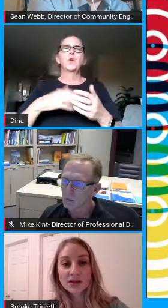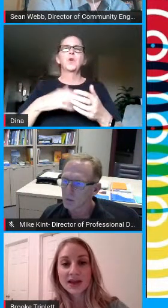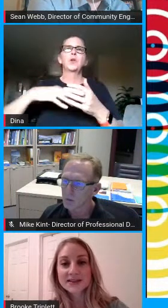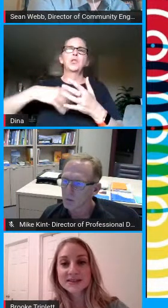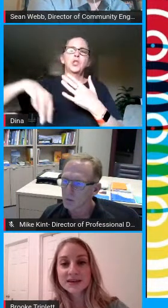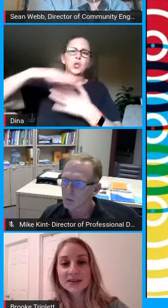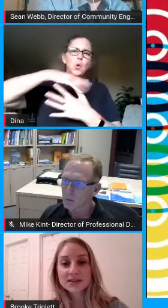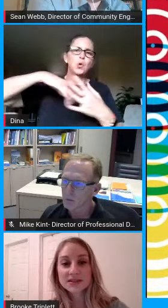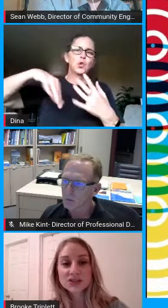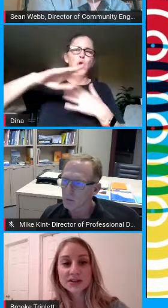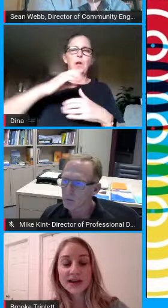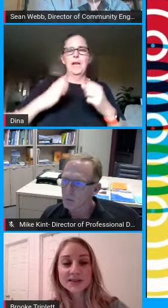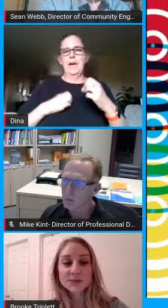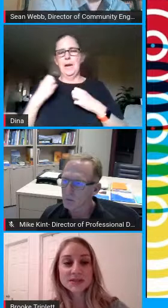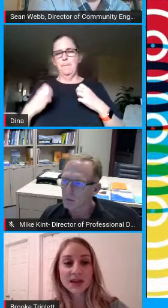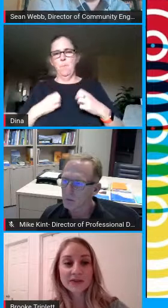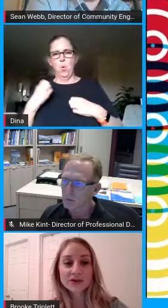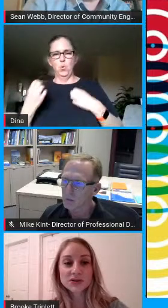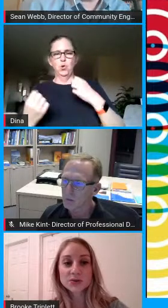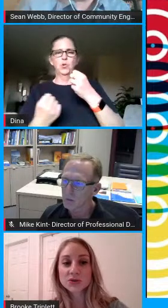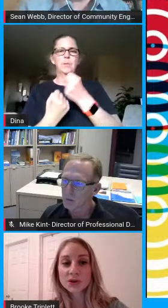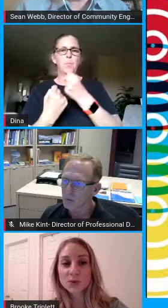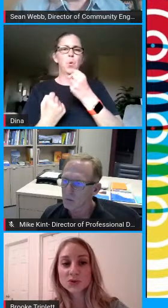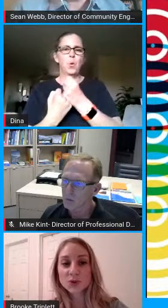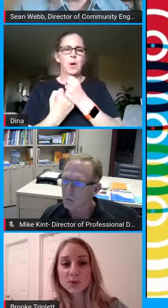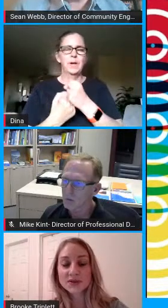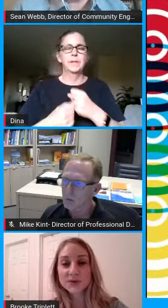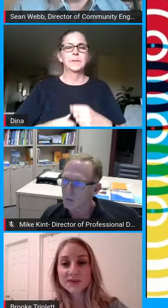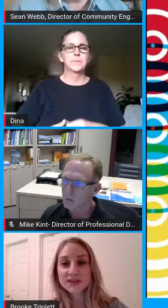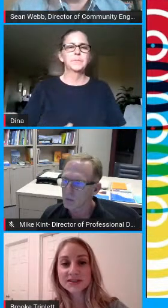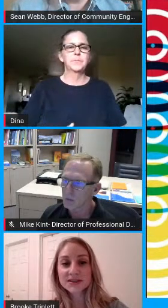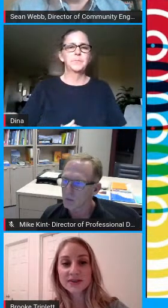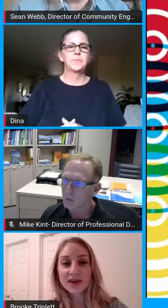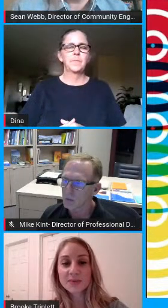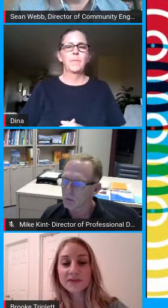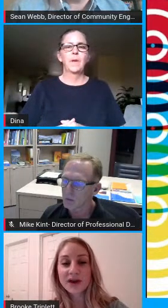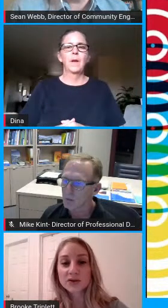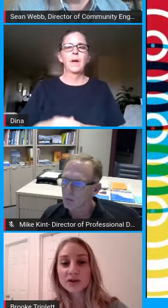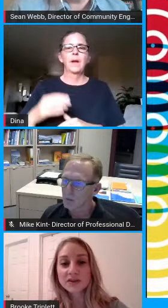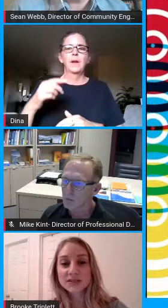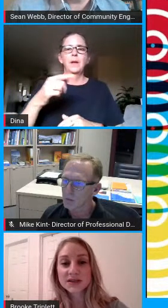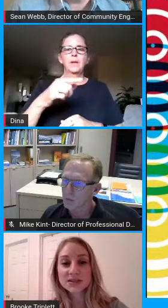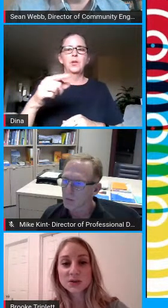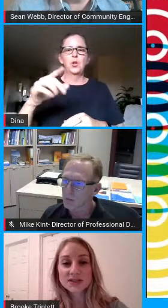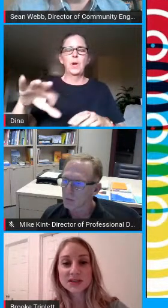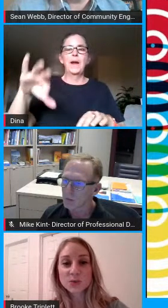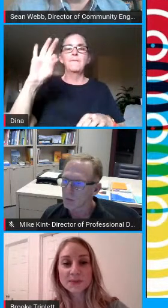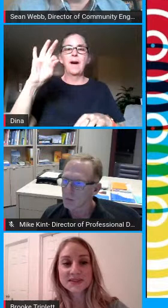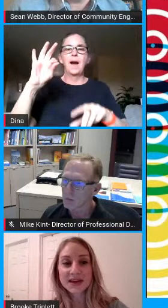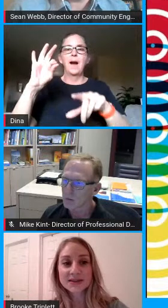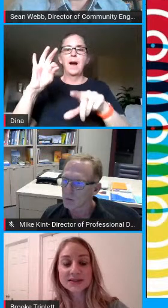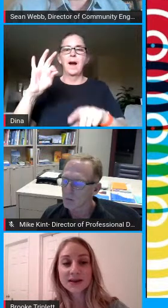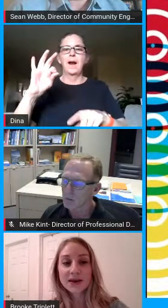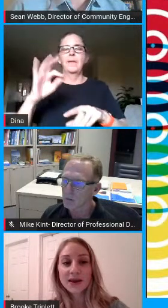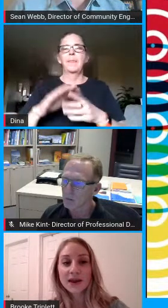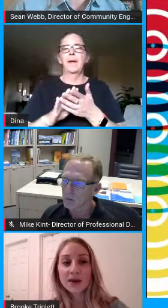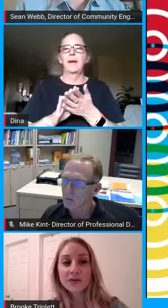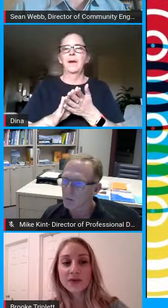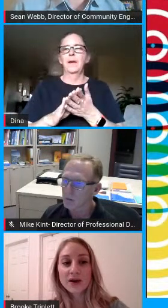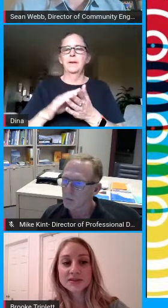lastly the district has put together social and emotional resources they can be found on the dsusd website